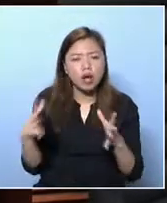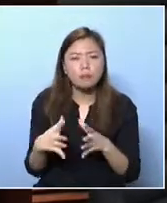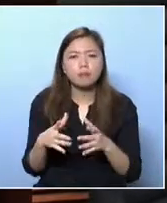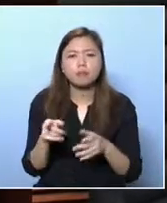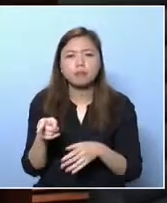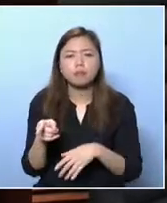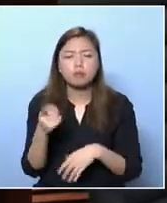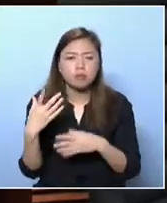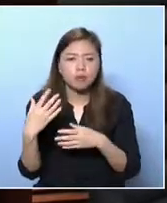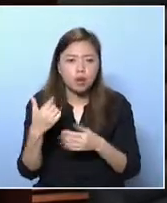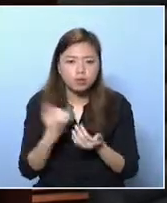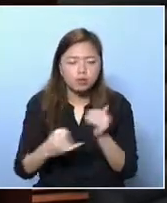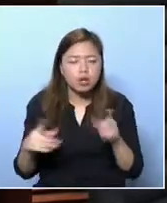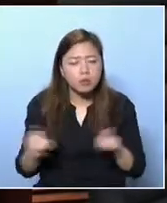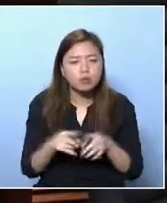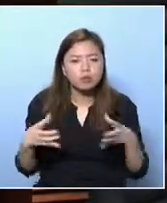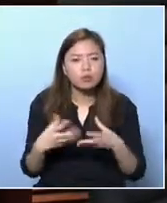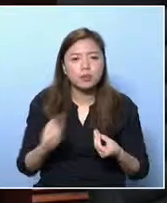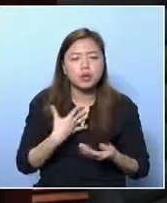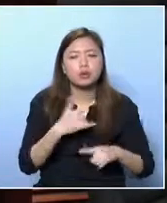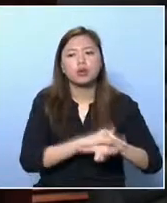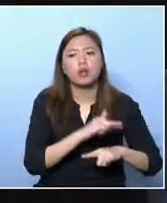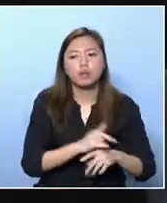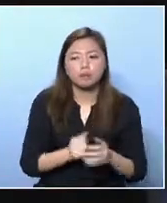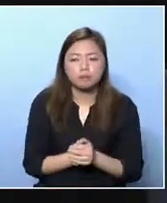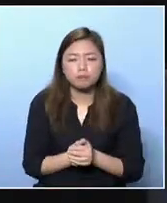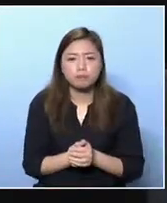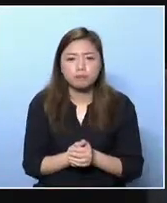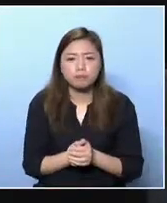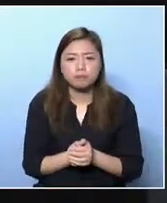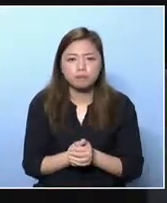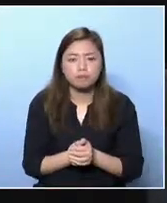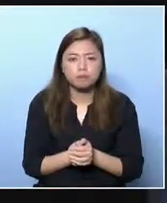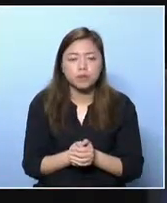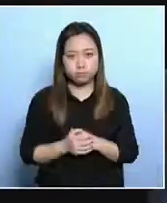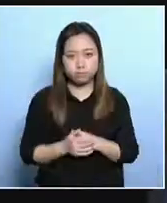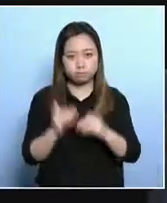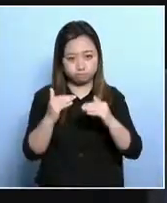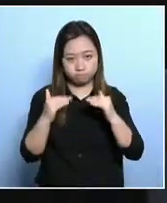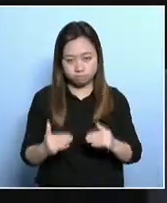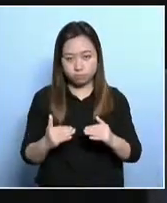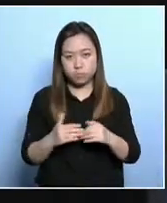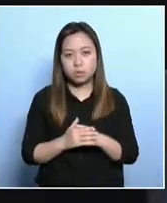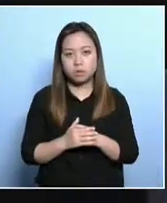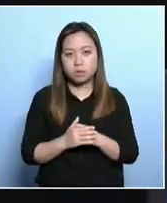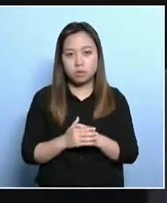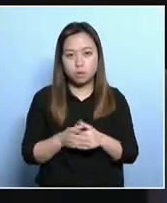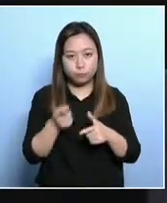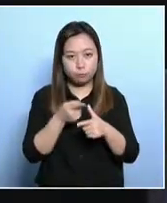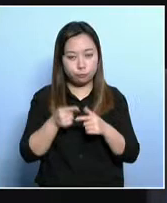I hope the government will allow me to apply for CSSA as an individual while I live with my son.